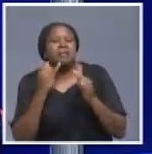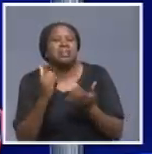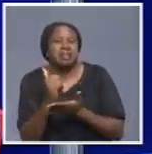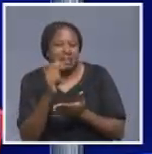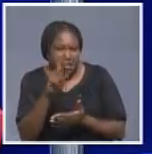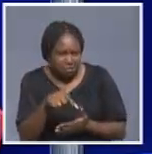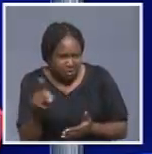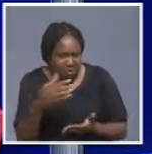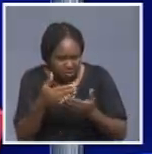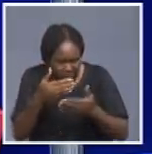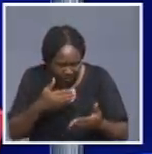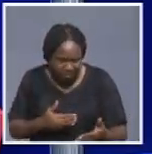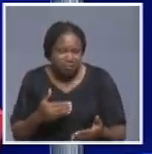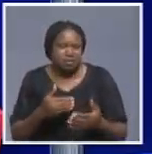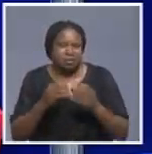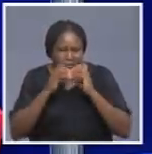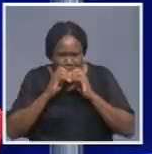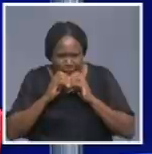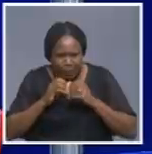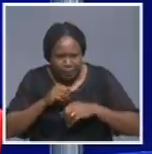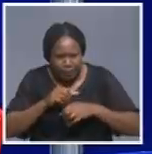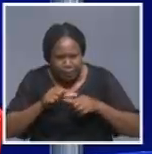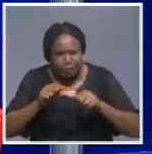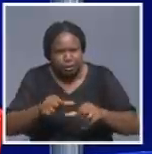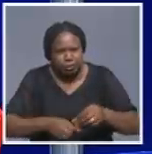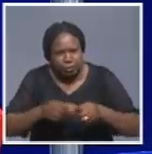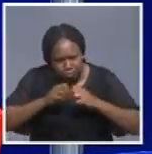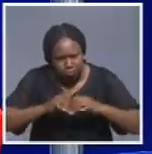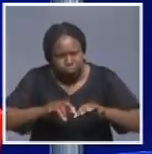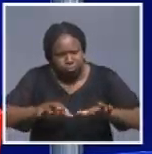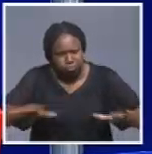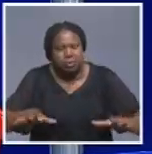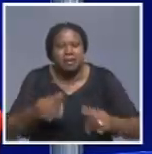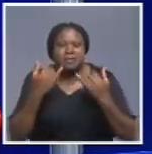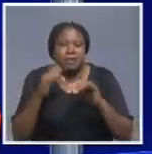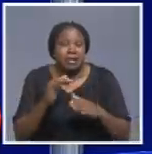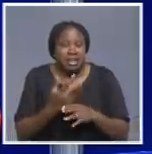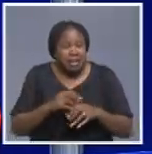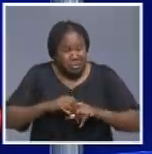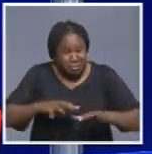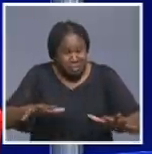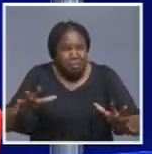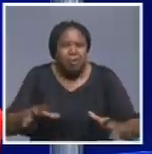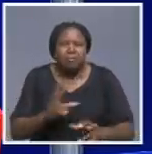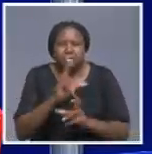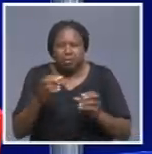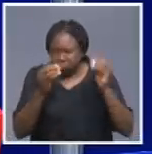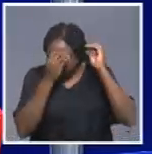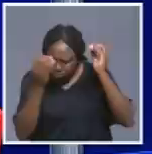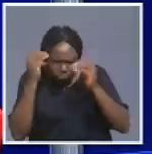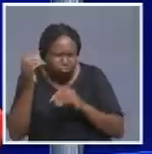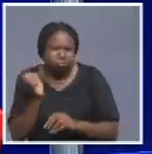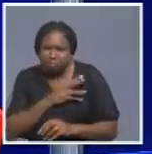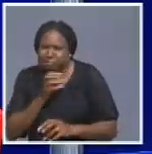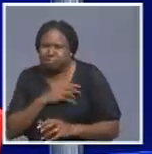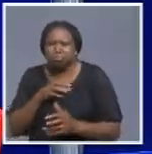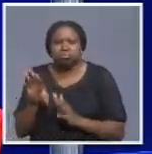you pass it over. Because it only creates panic and confusion among the